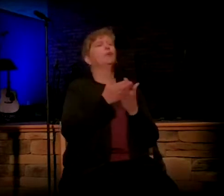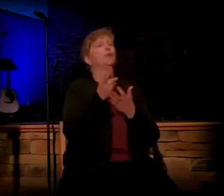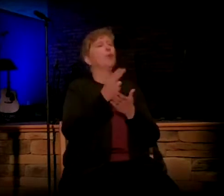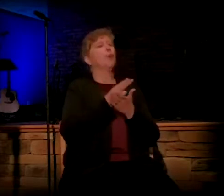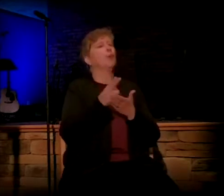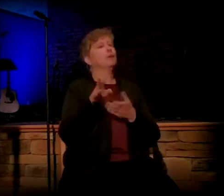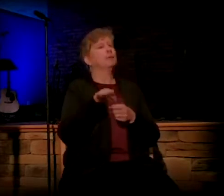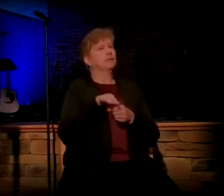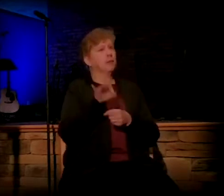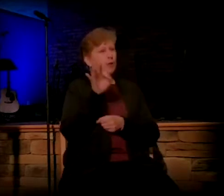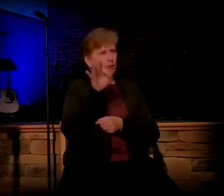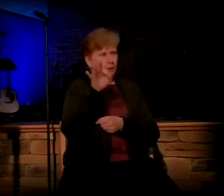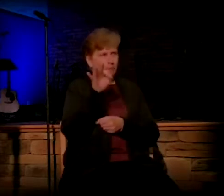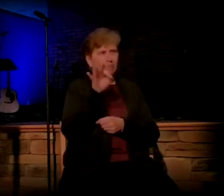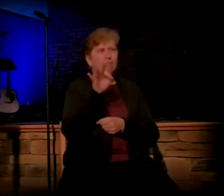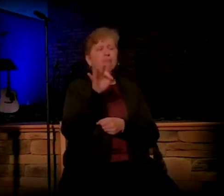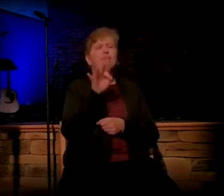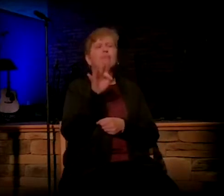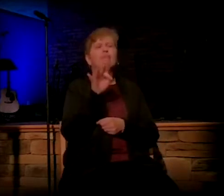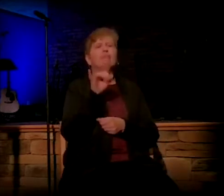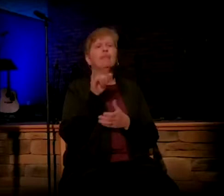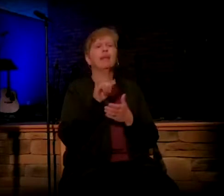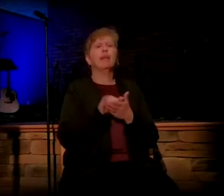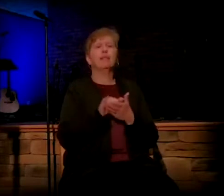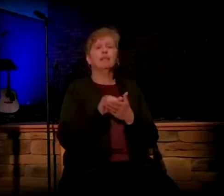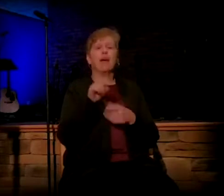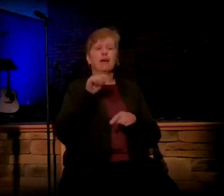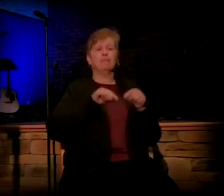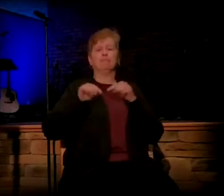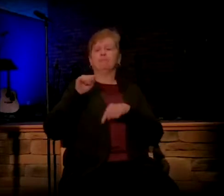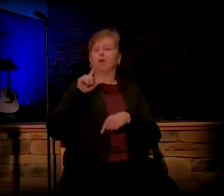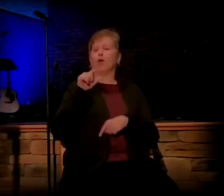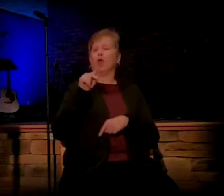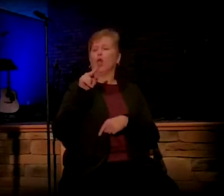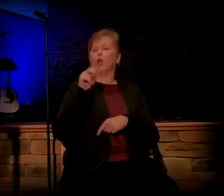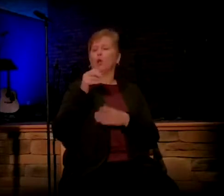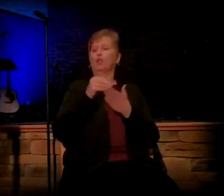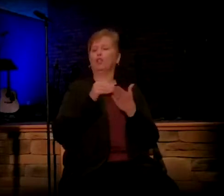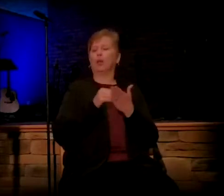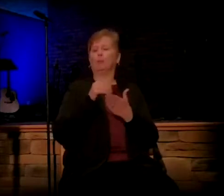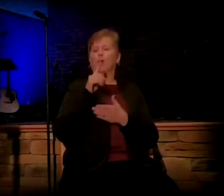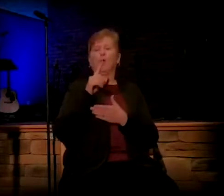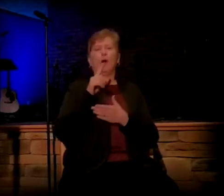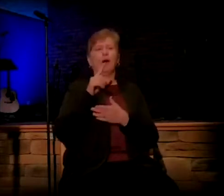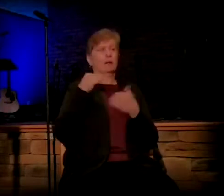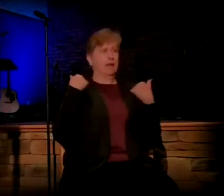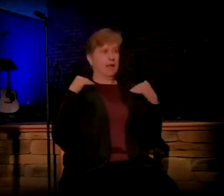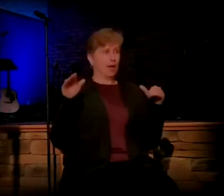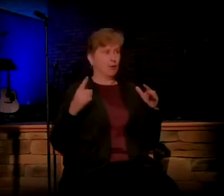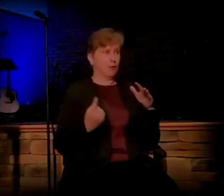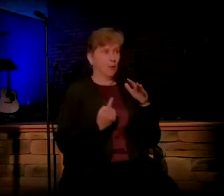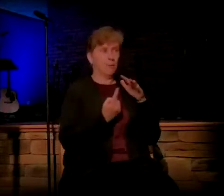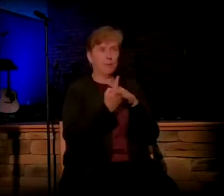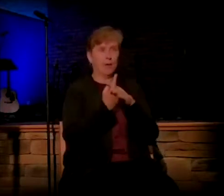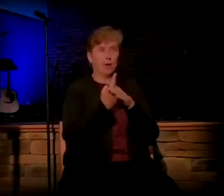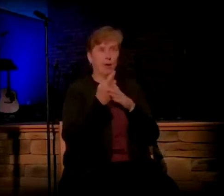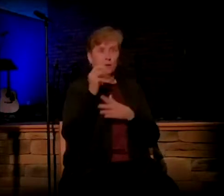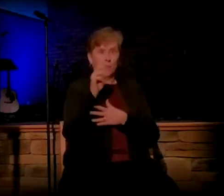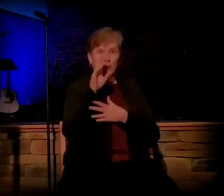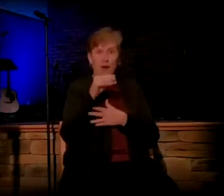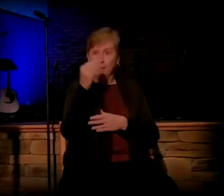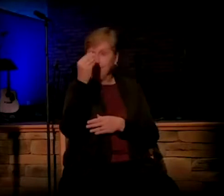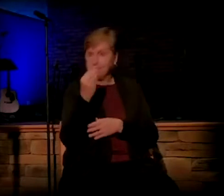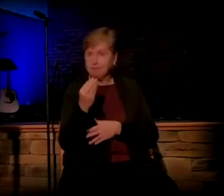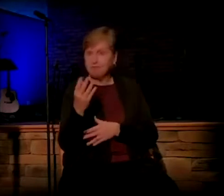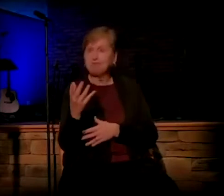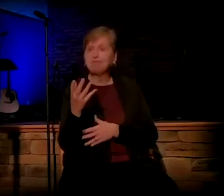And that statement takes us back to Luke chapter 1, right? Where the angel appears to Mary and says